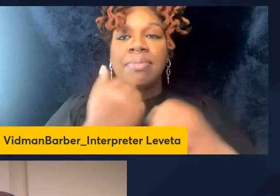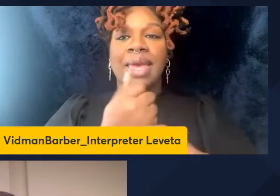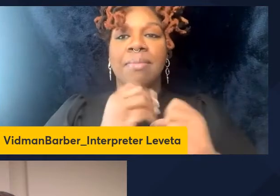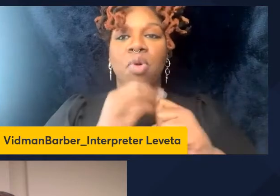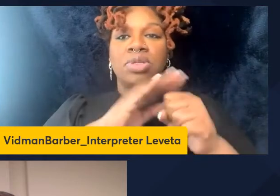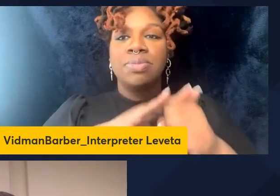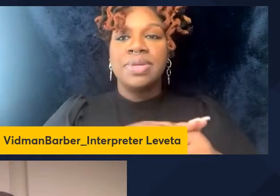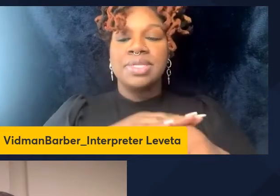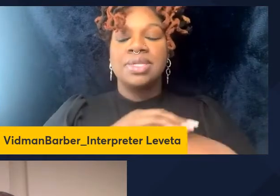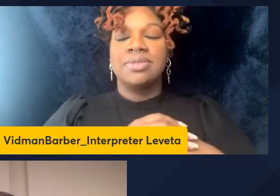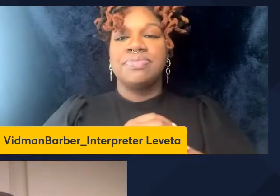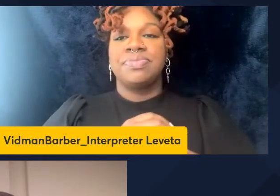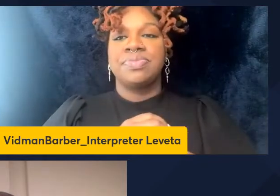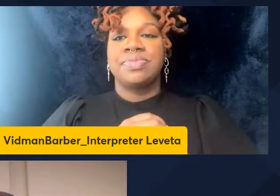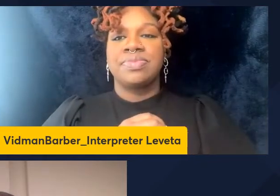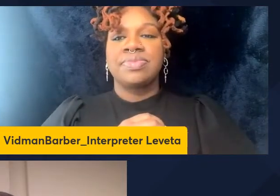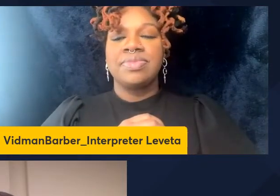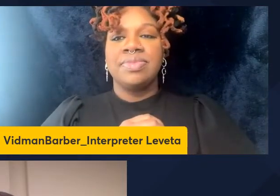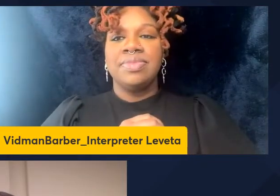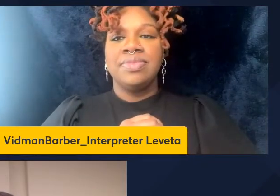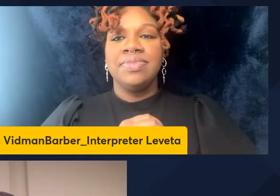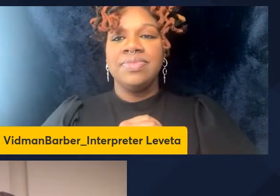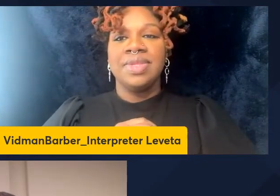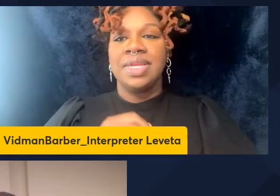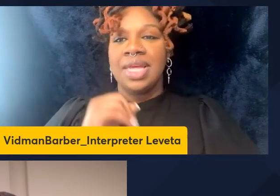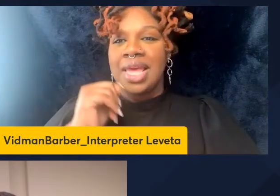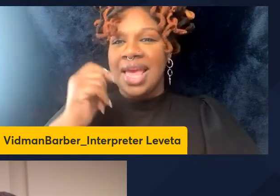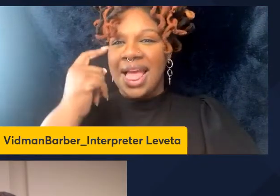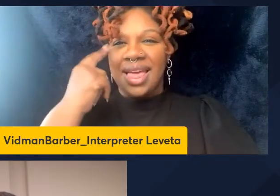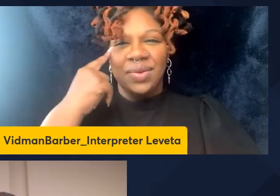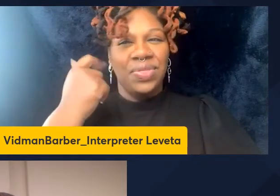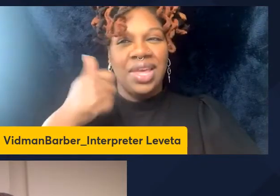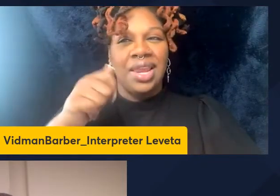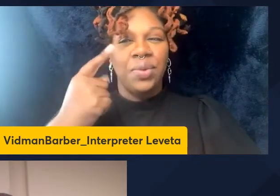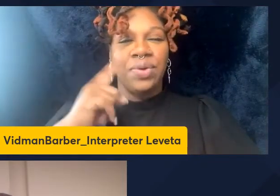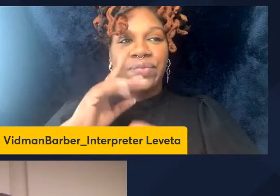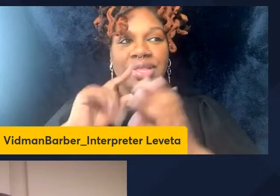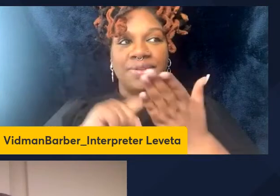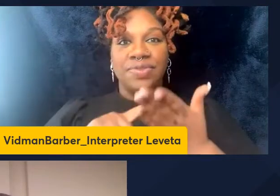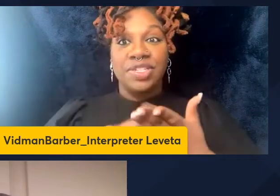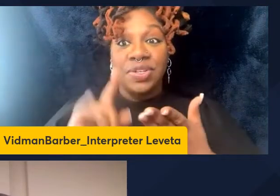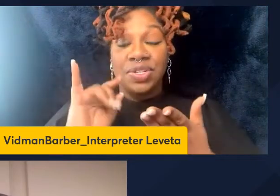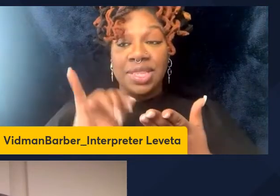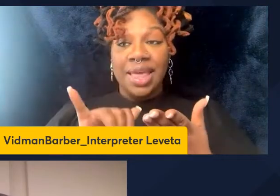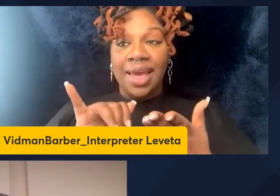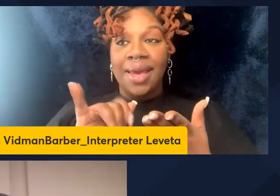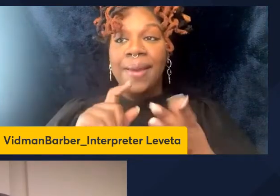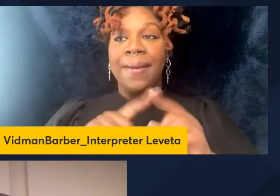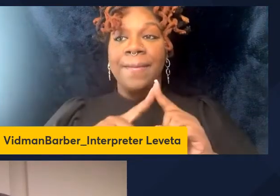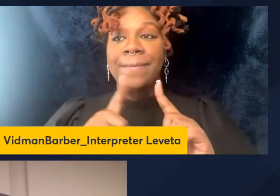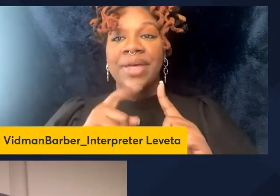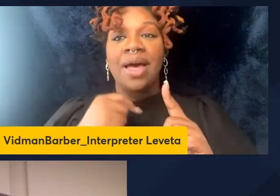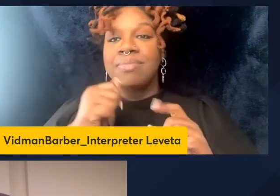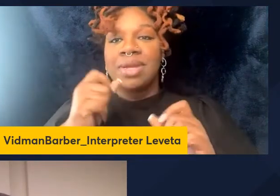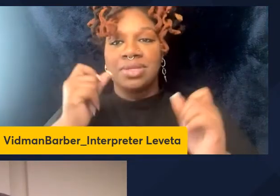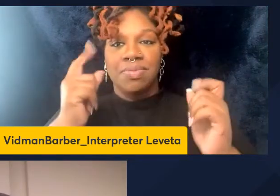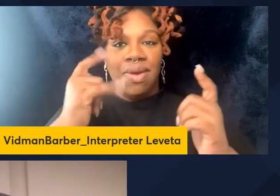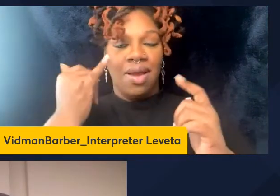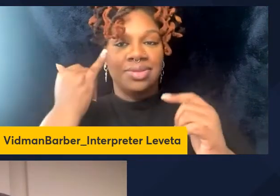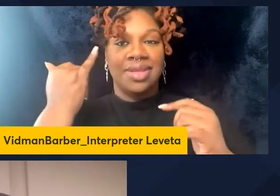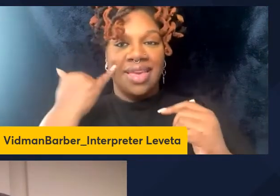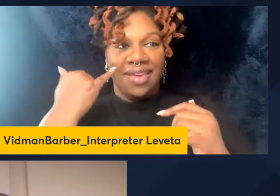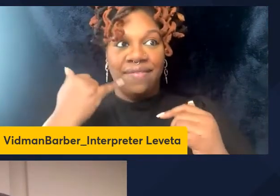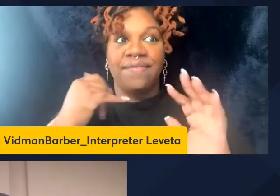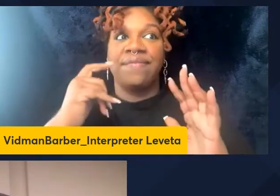Yeah, that's a good question. I don't think anybody actually looked at that, but I wouldn't be surprised if they